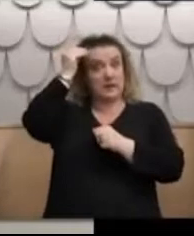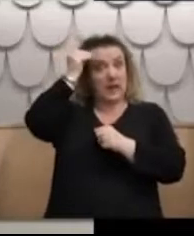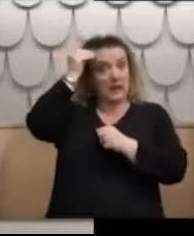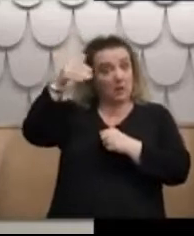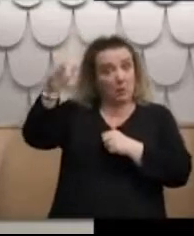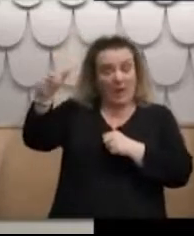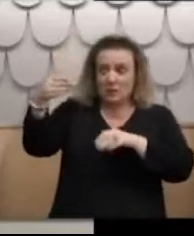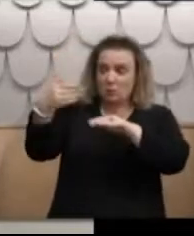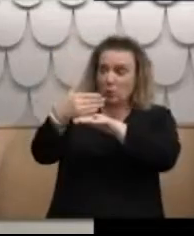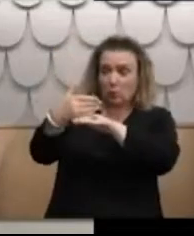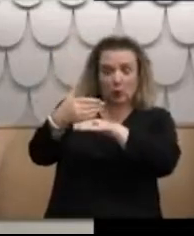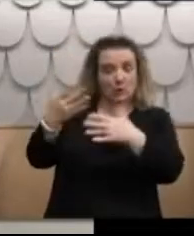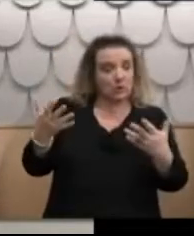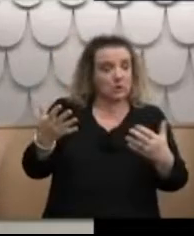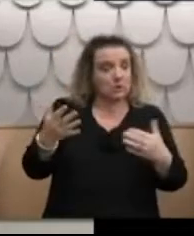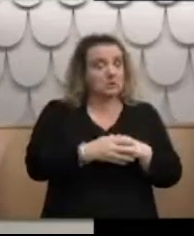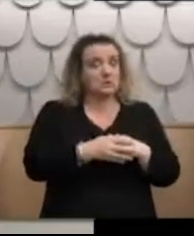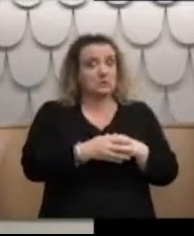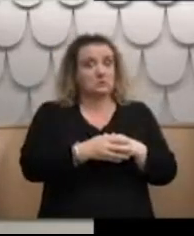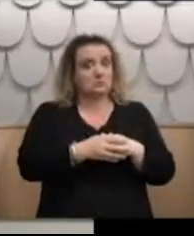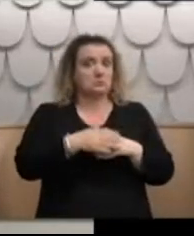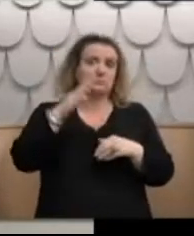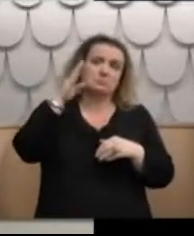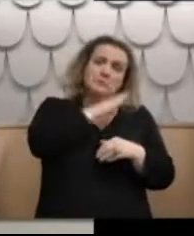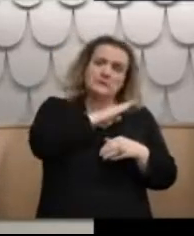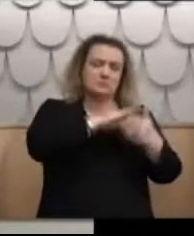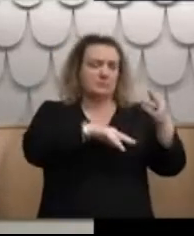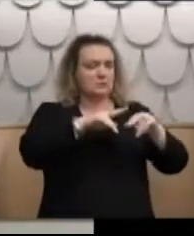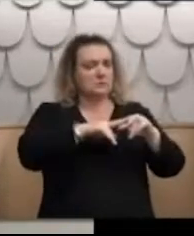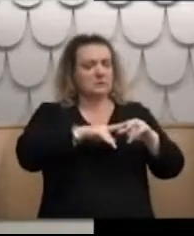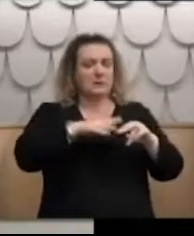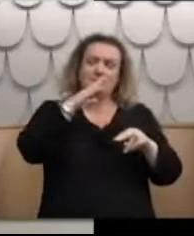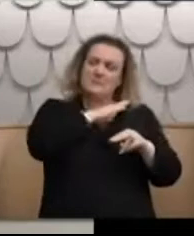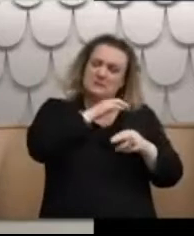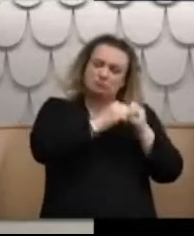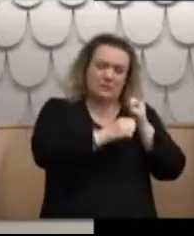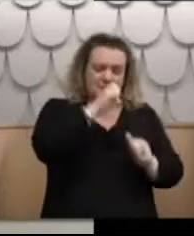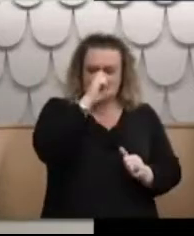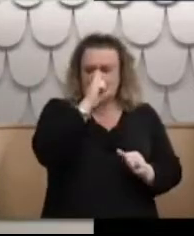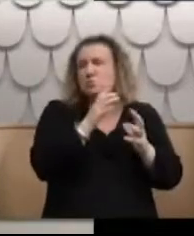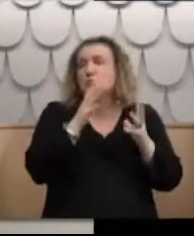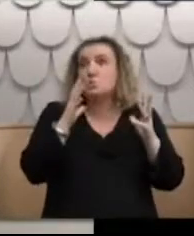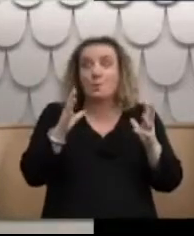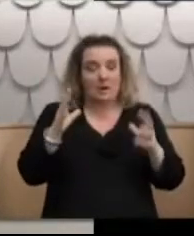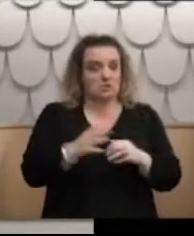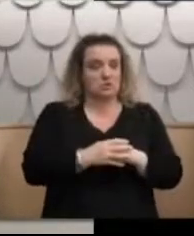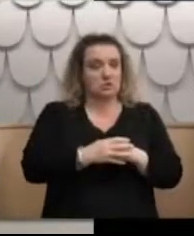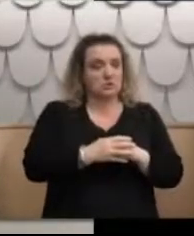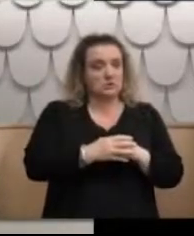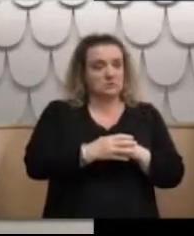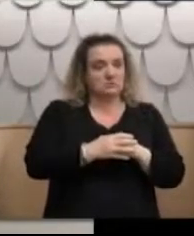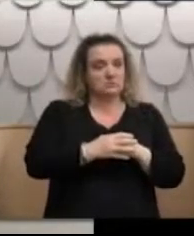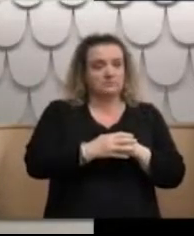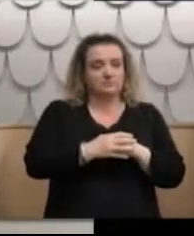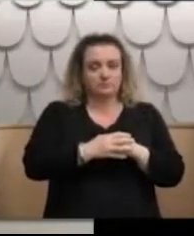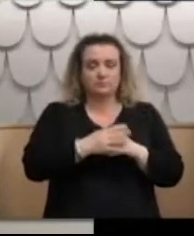time for mahi. I miss my parents and my siblings so much when I was sent away. I was only